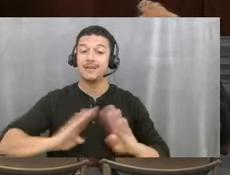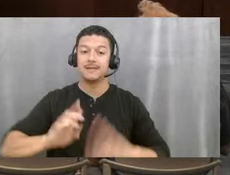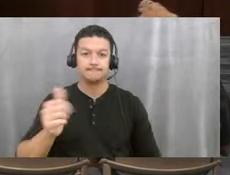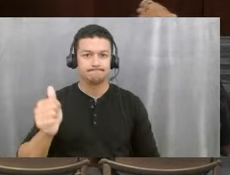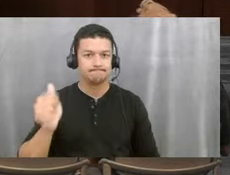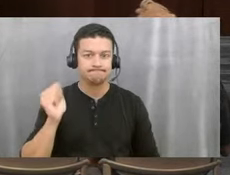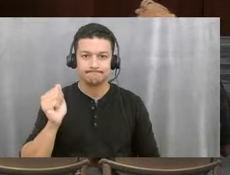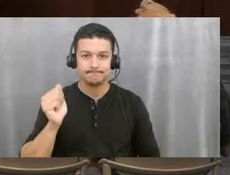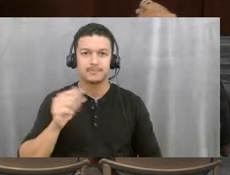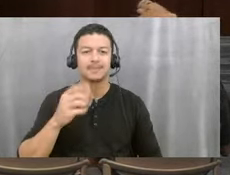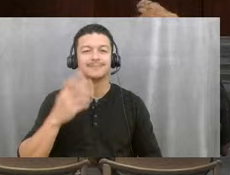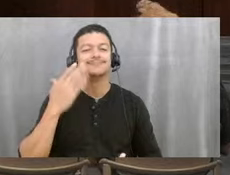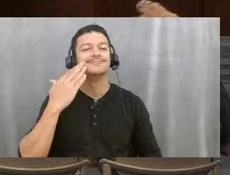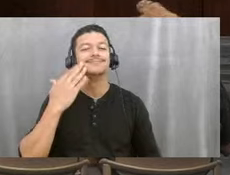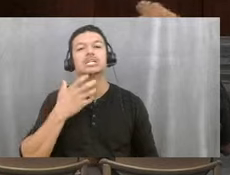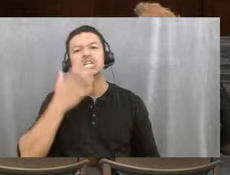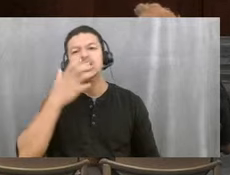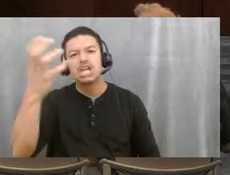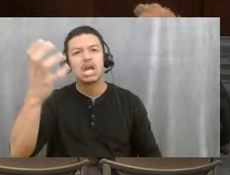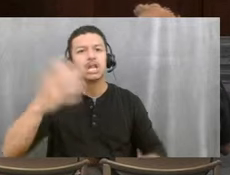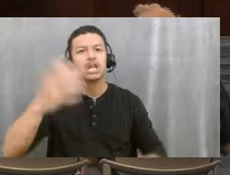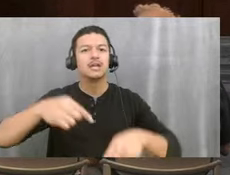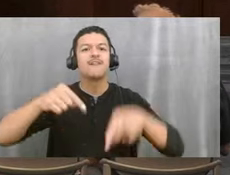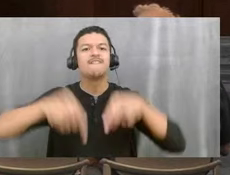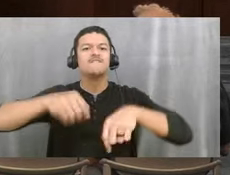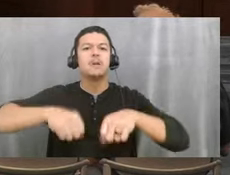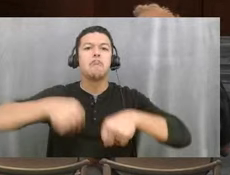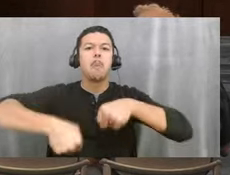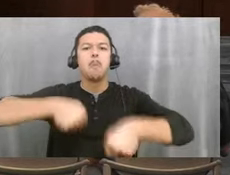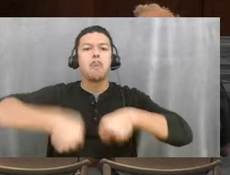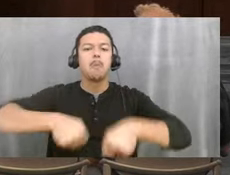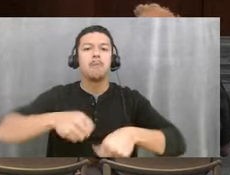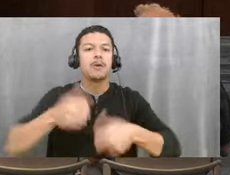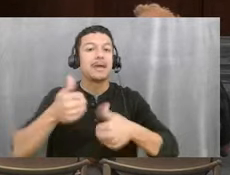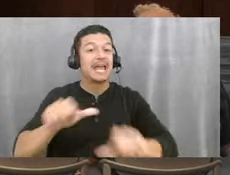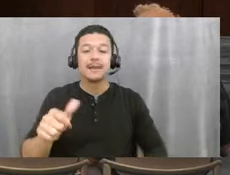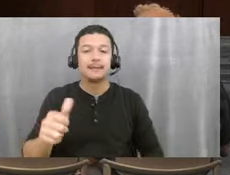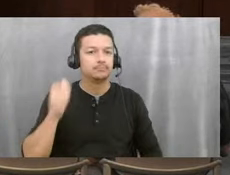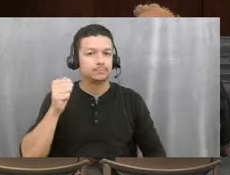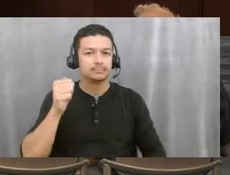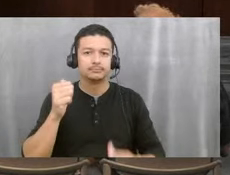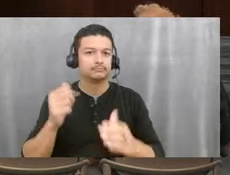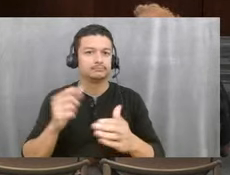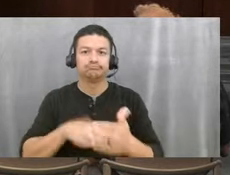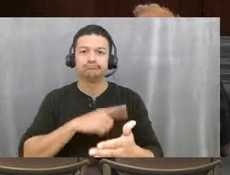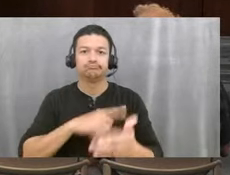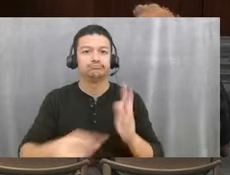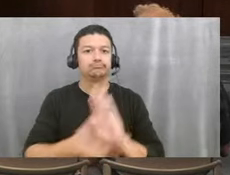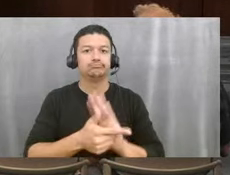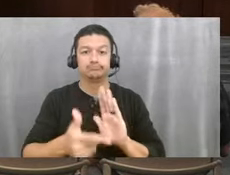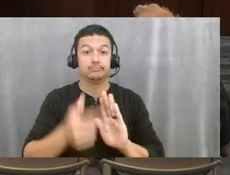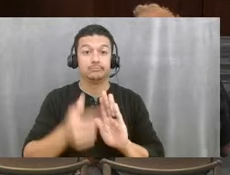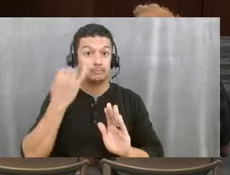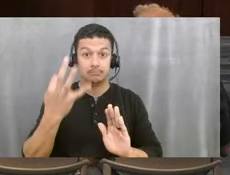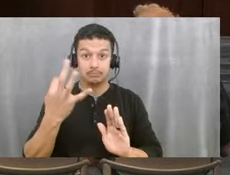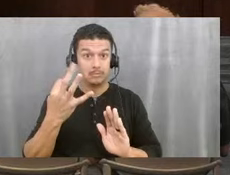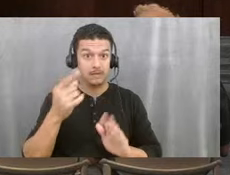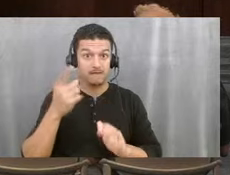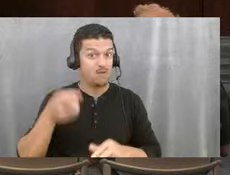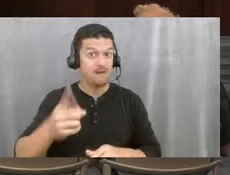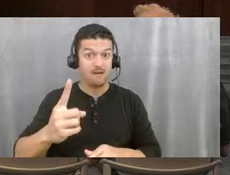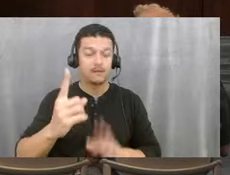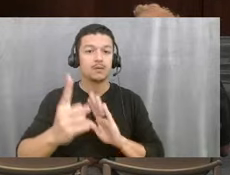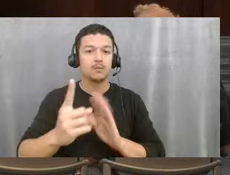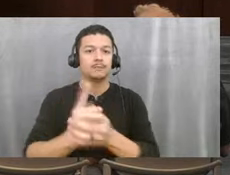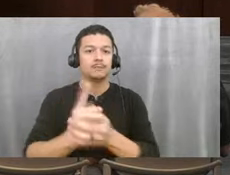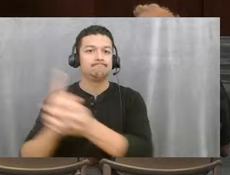of feet, and similar demonstrations are likewise prohibited. Please govern yourselves accordingly as offenders may be removed from the meeting. All